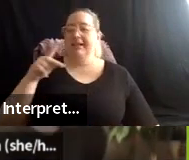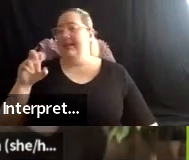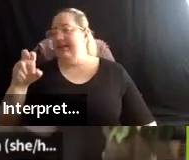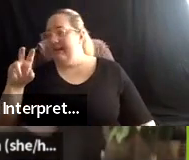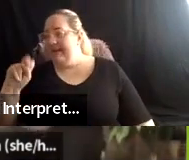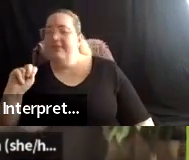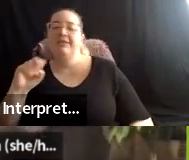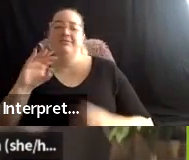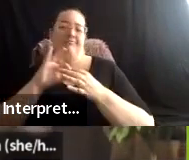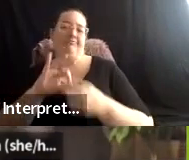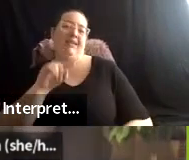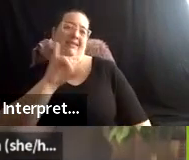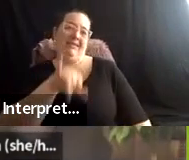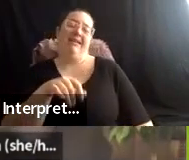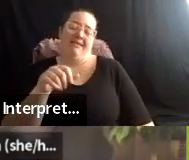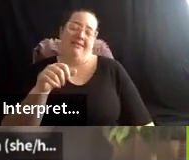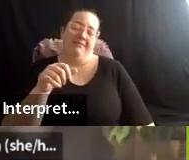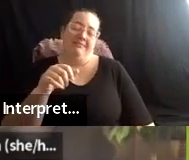um,